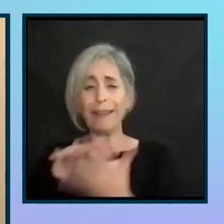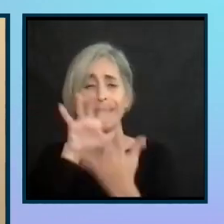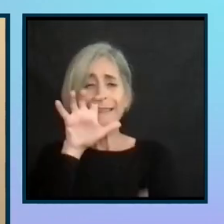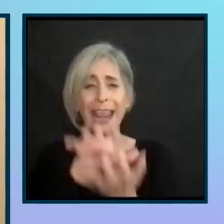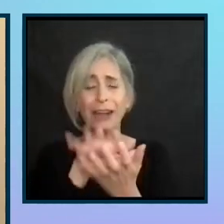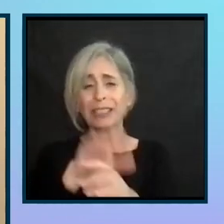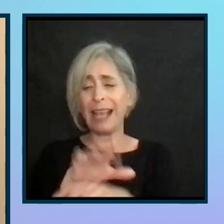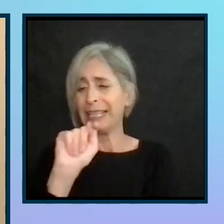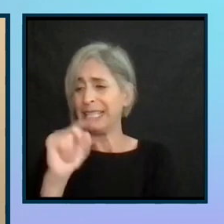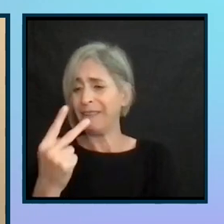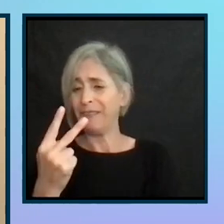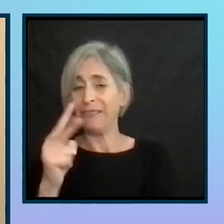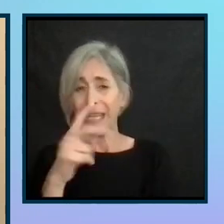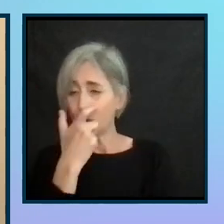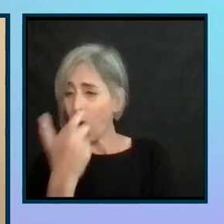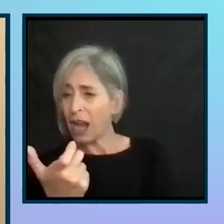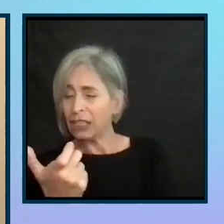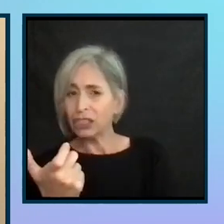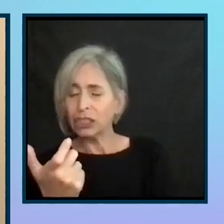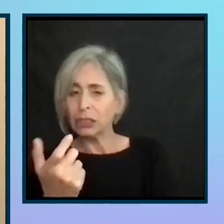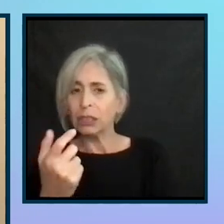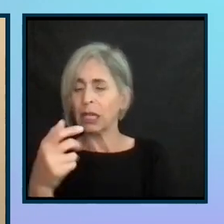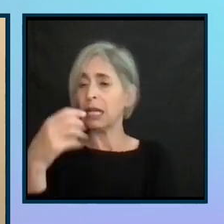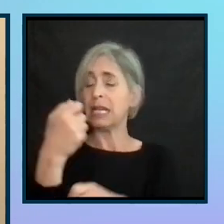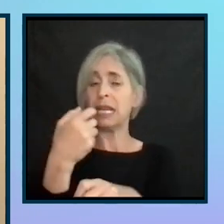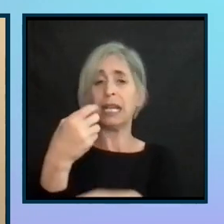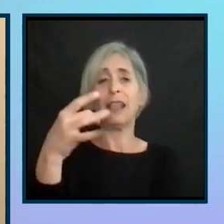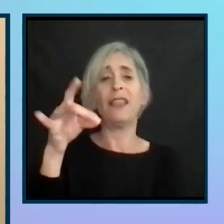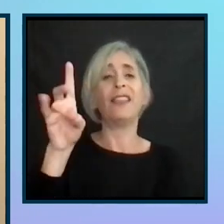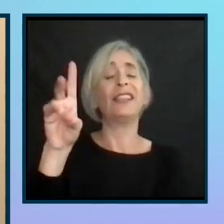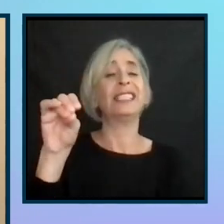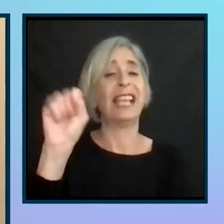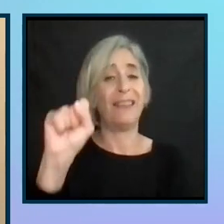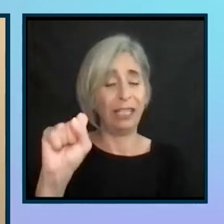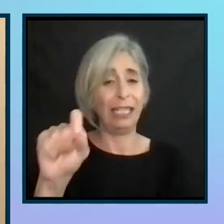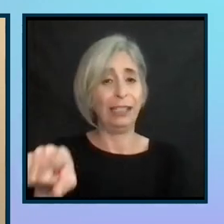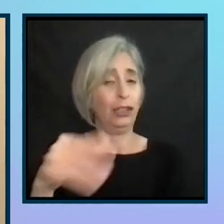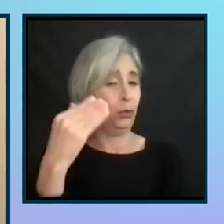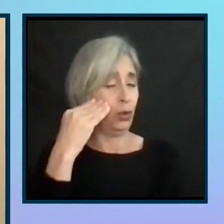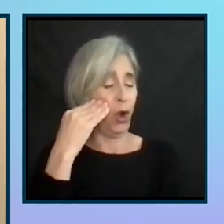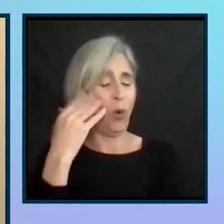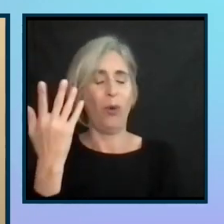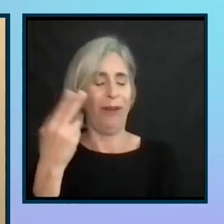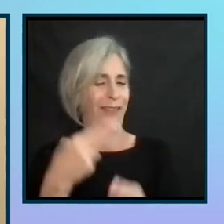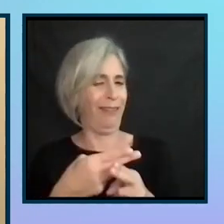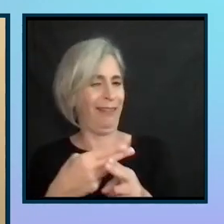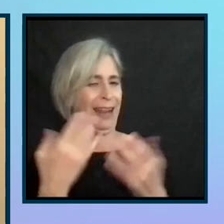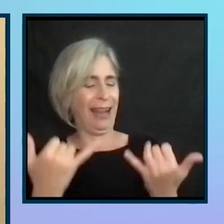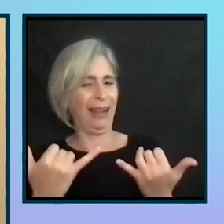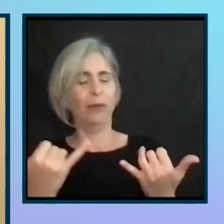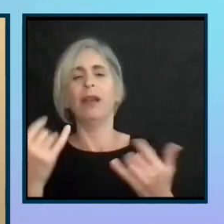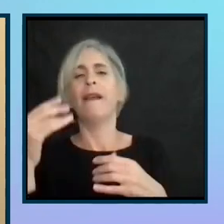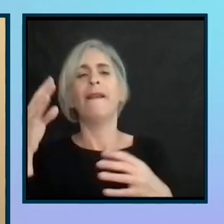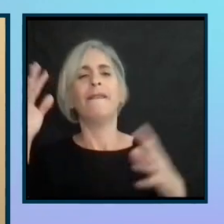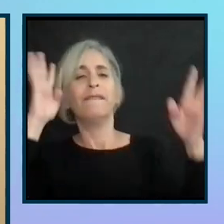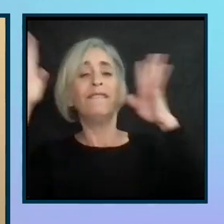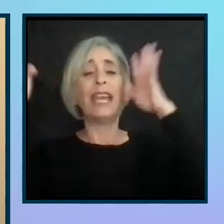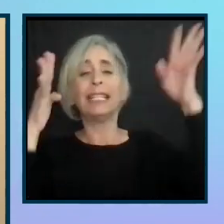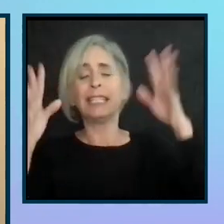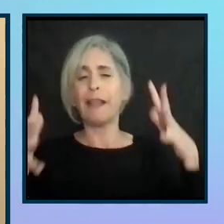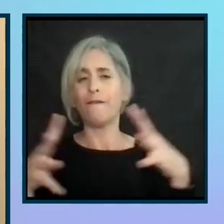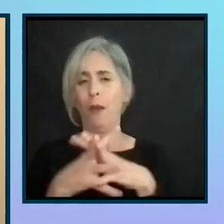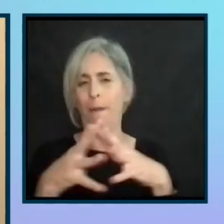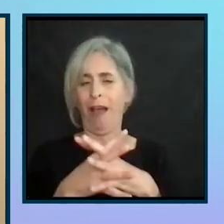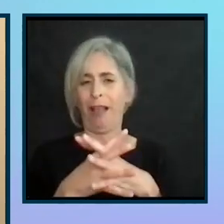90s, I got into something known to most of you now called fantasy football. And it was funny because in the late